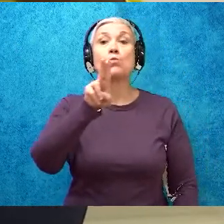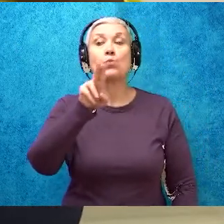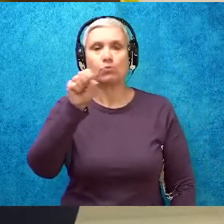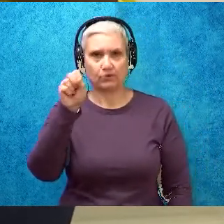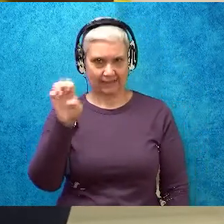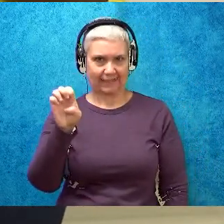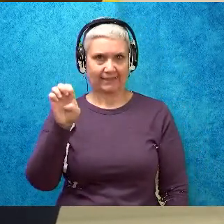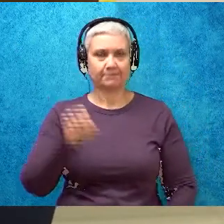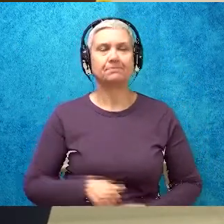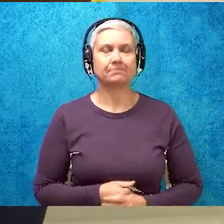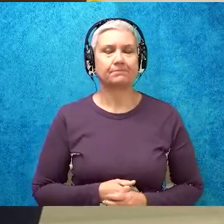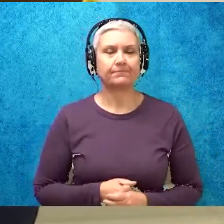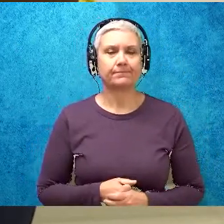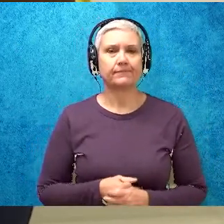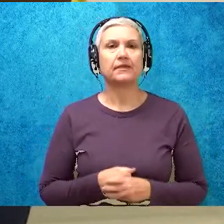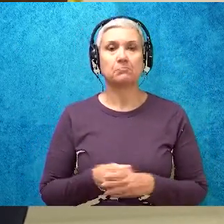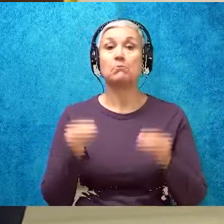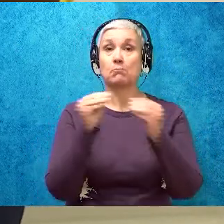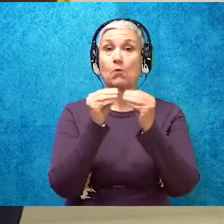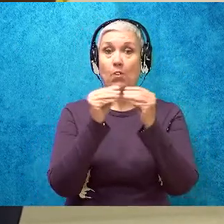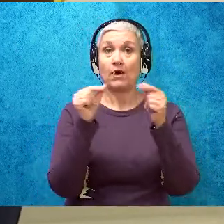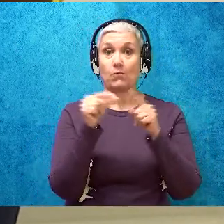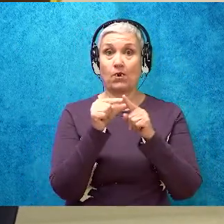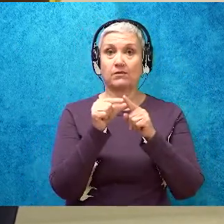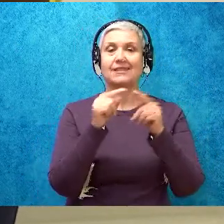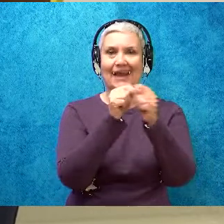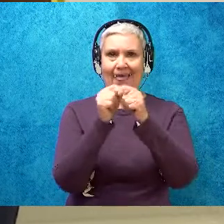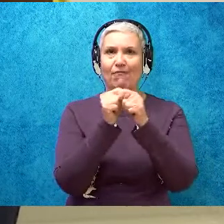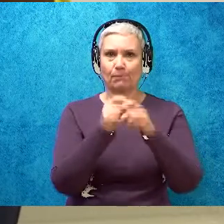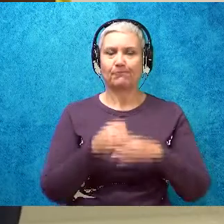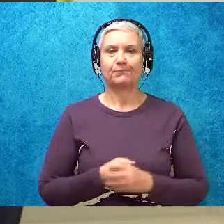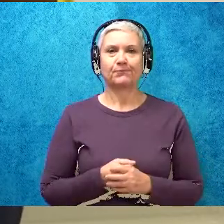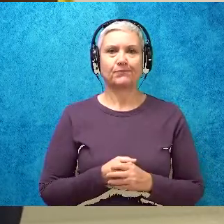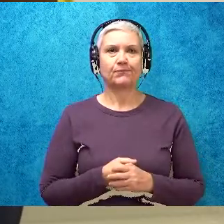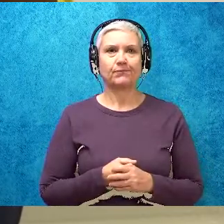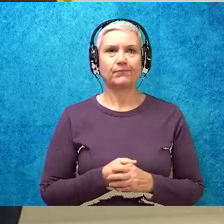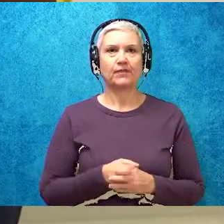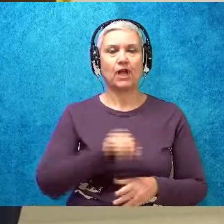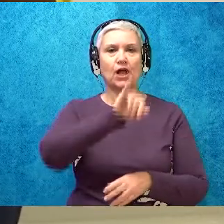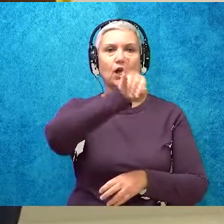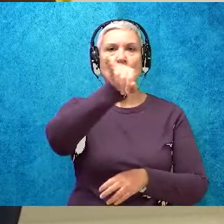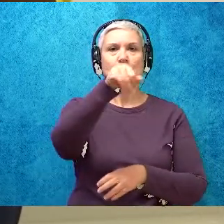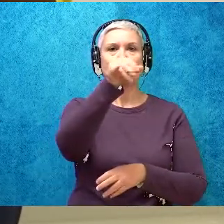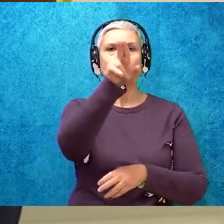Okay. So, let's do some more words. Let's do the next one together. June.